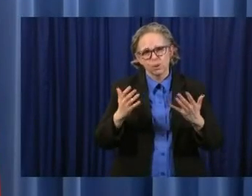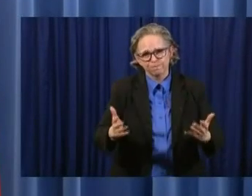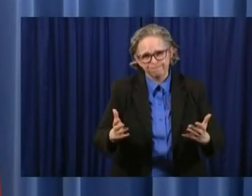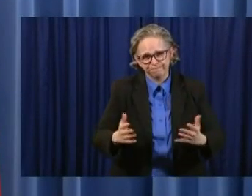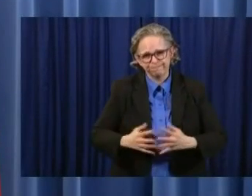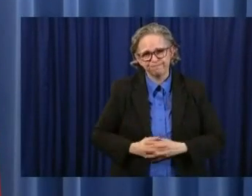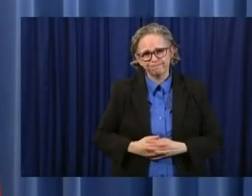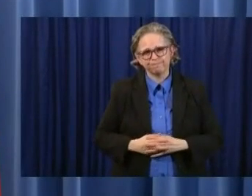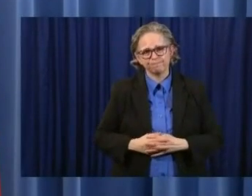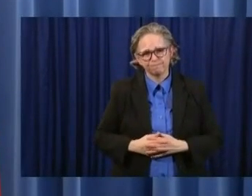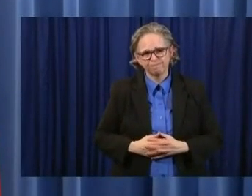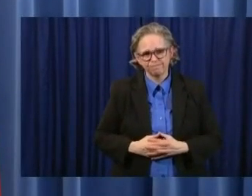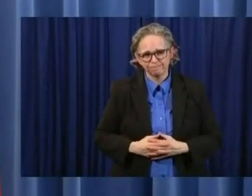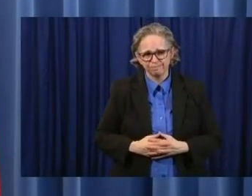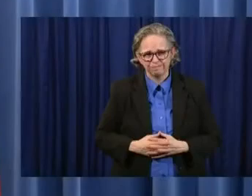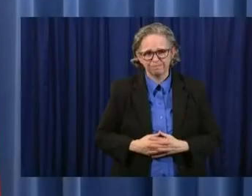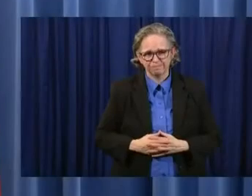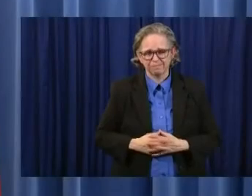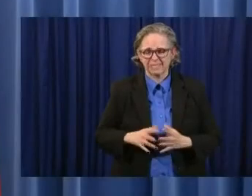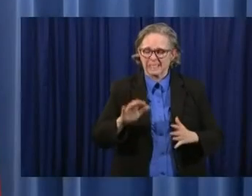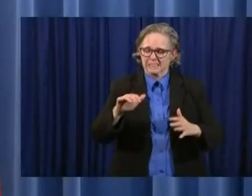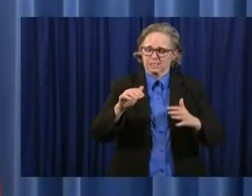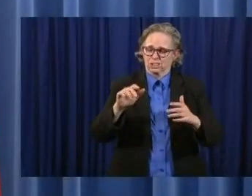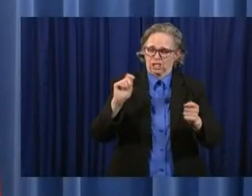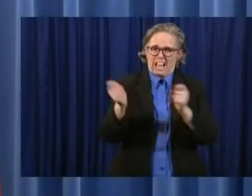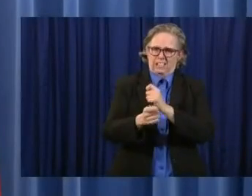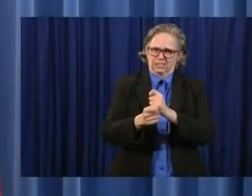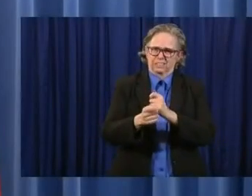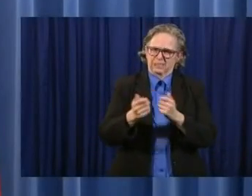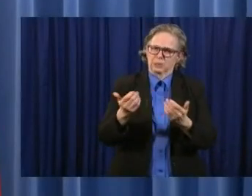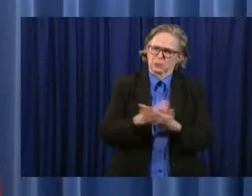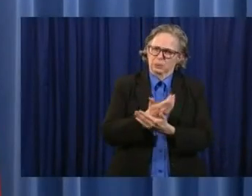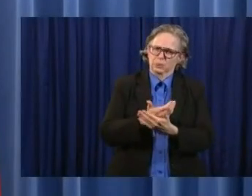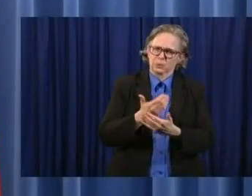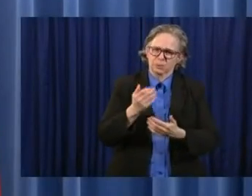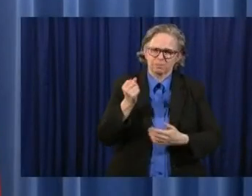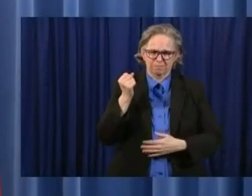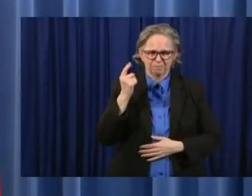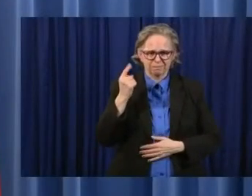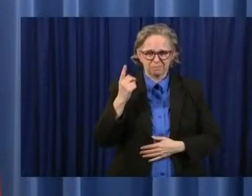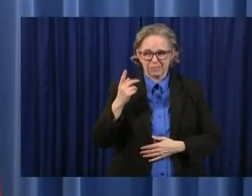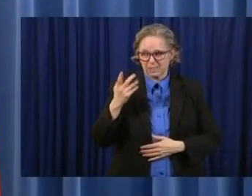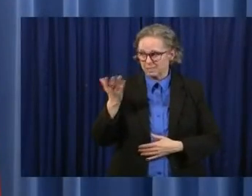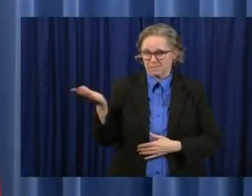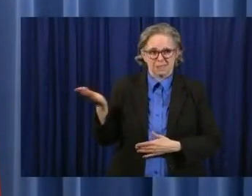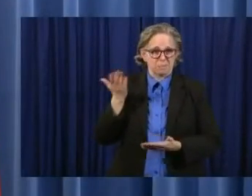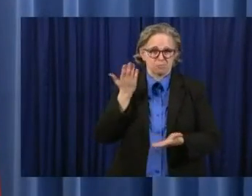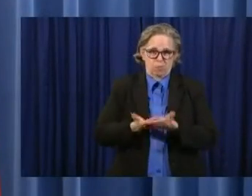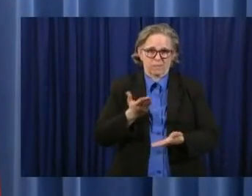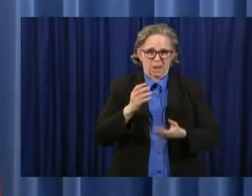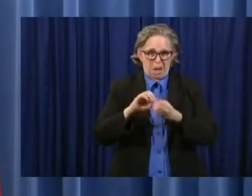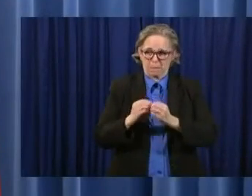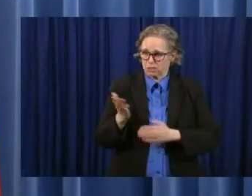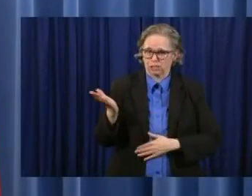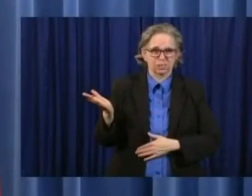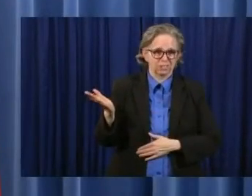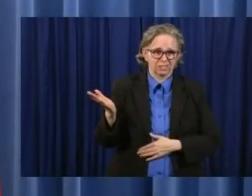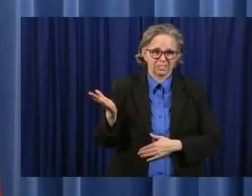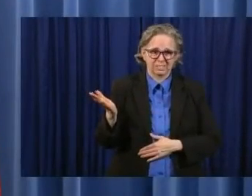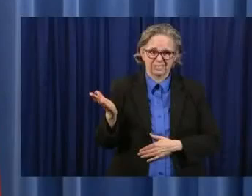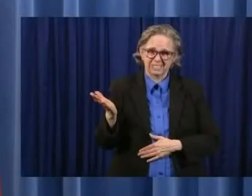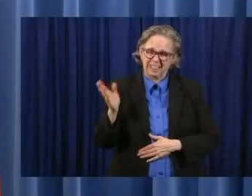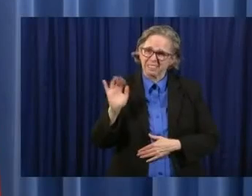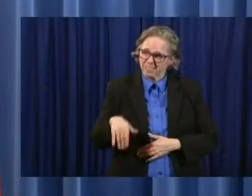progress. The numbers that we showed, when I showed these numbers up here a little bit ago, those numbers,